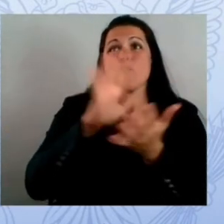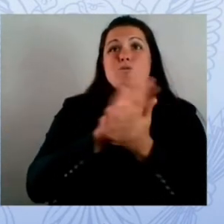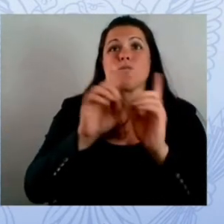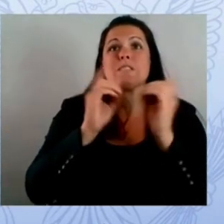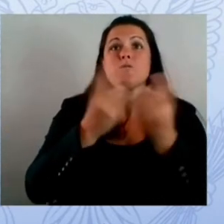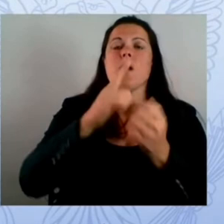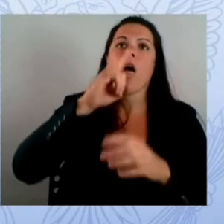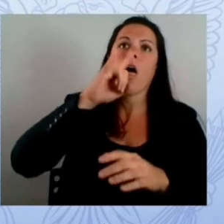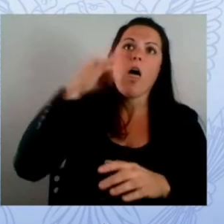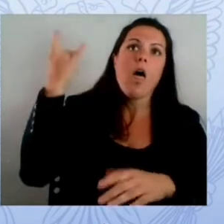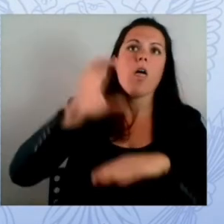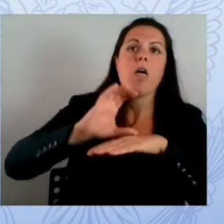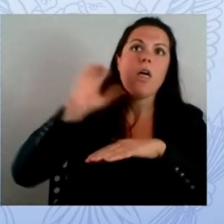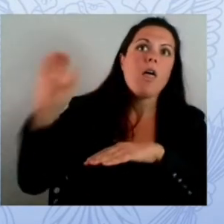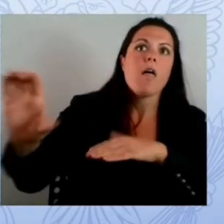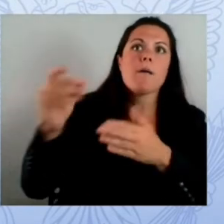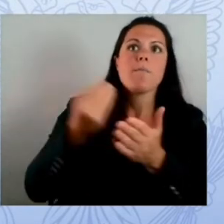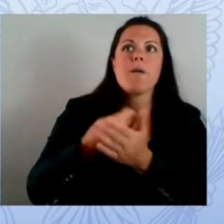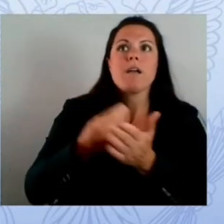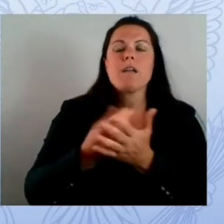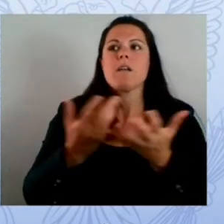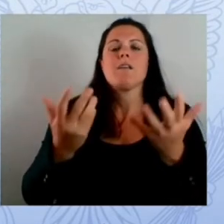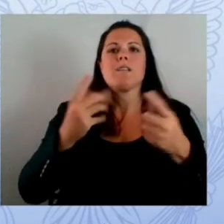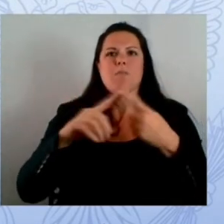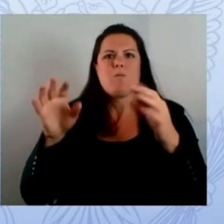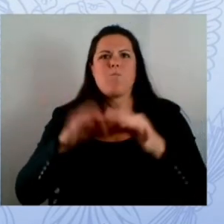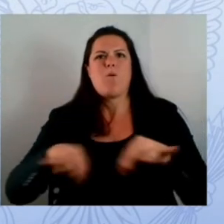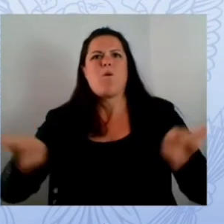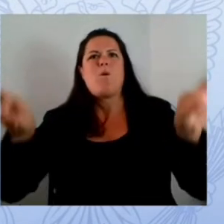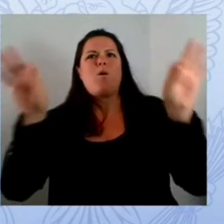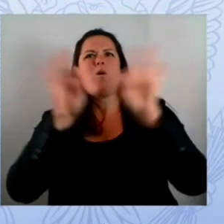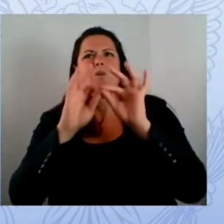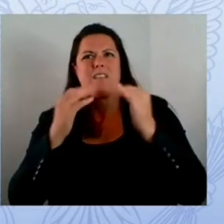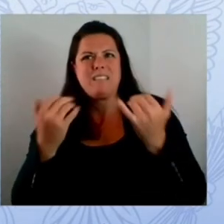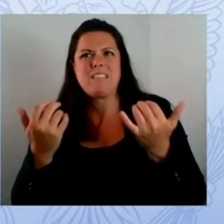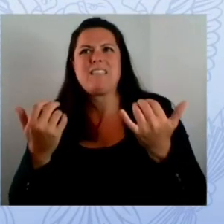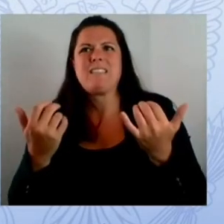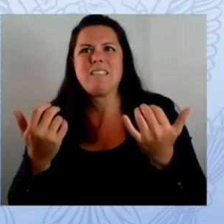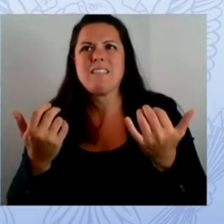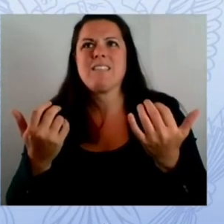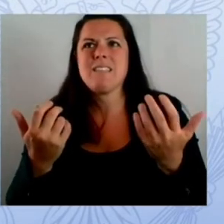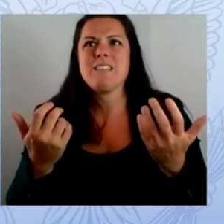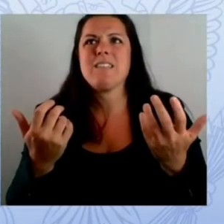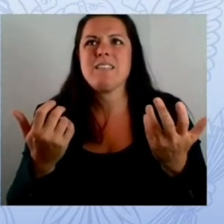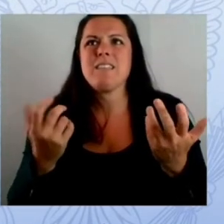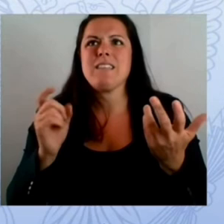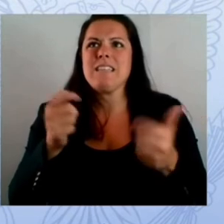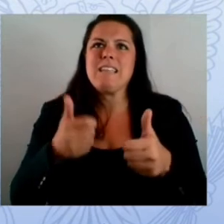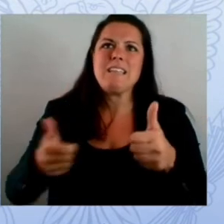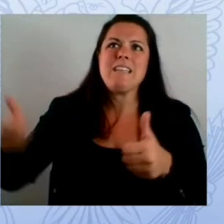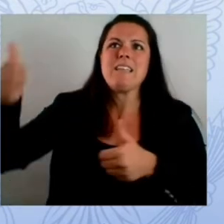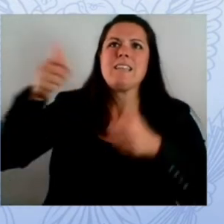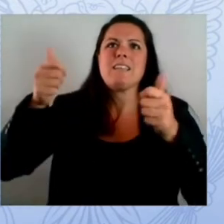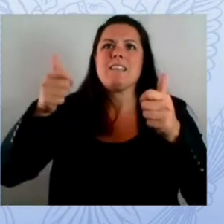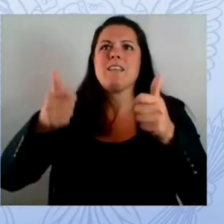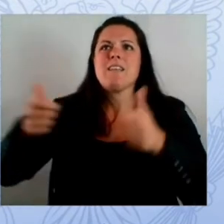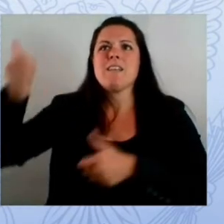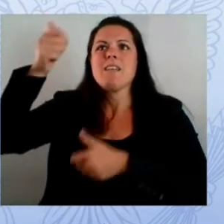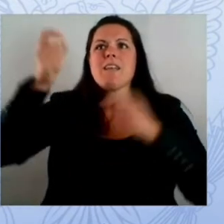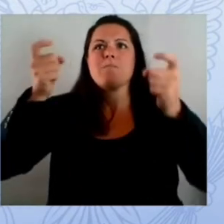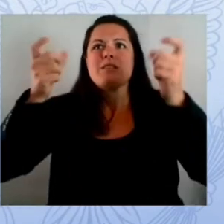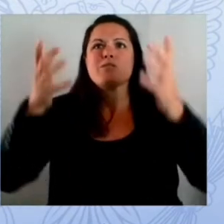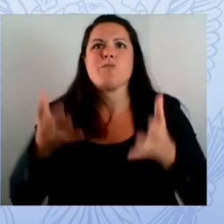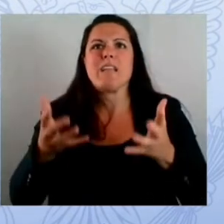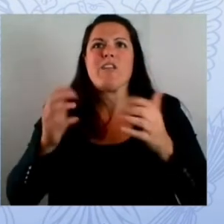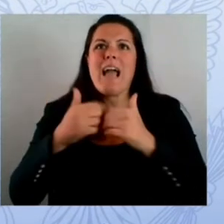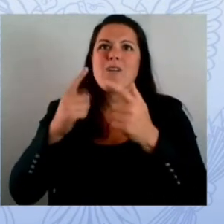to prioritize what are the highest impact actions if you have a list of things to do and you're not quite sure where to start turn